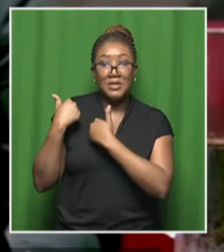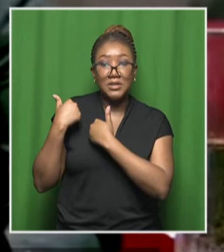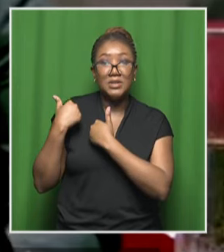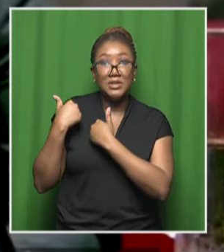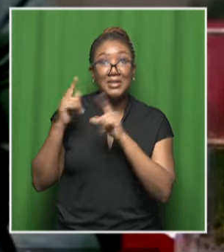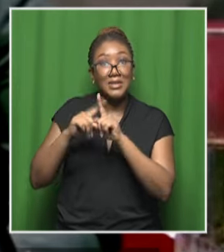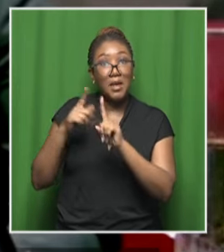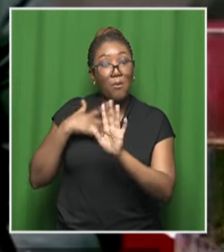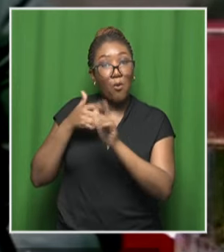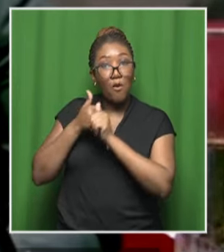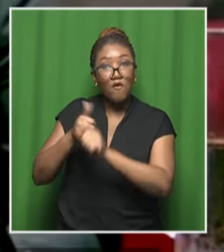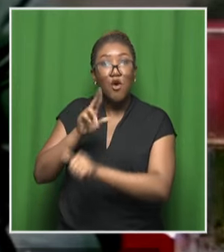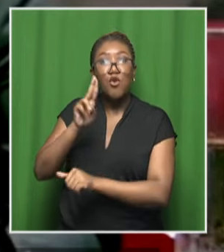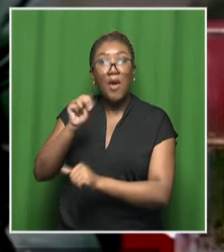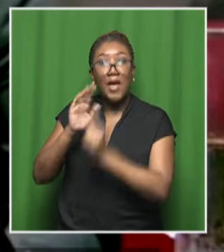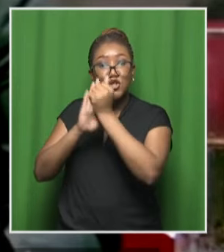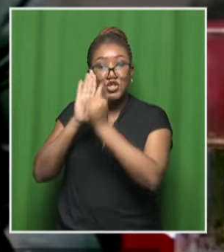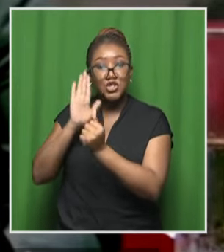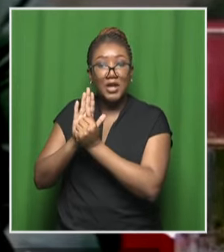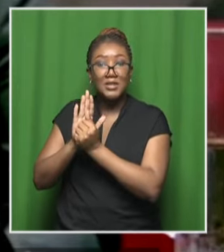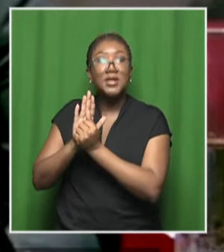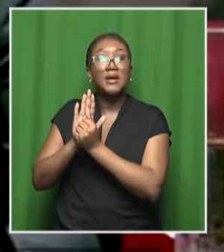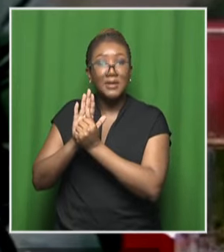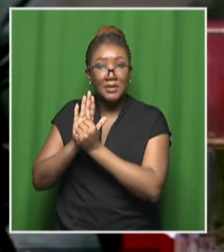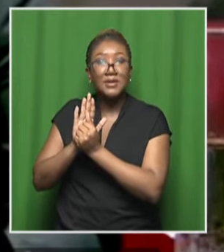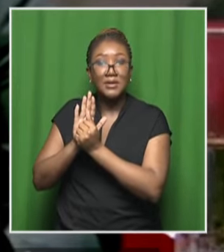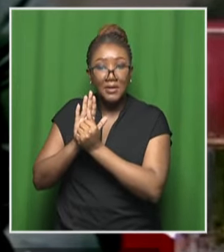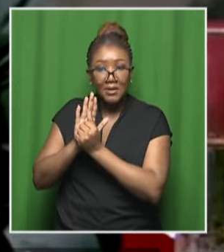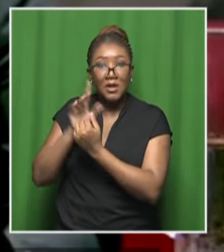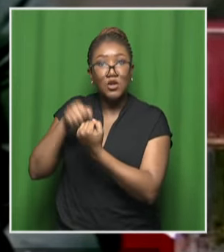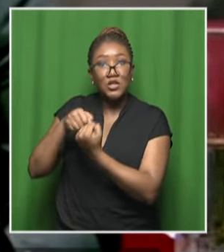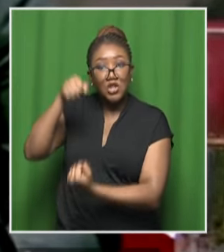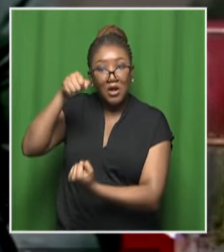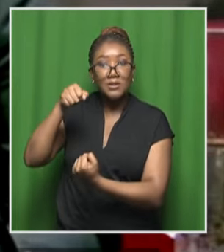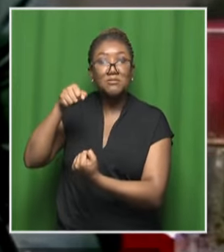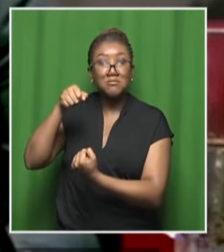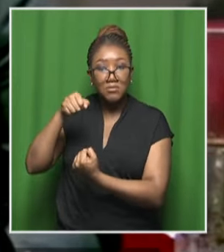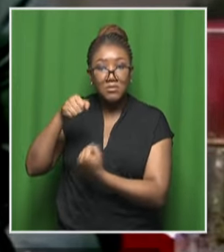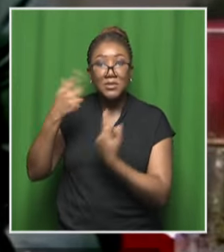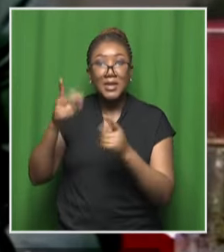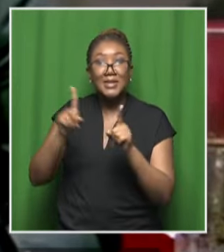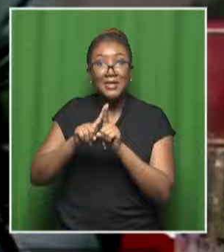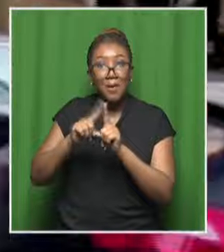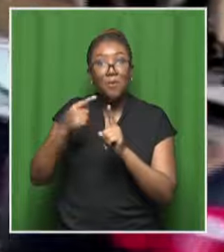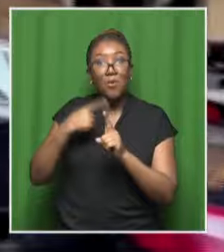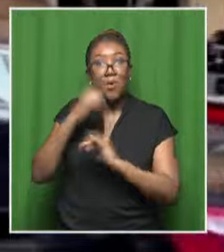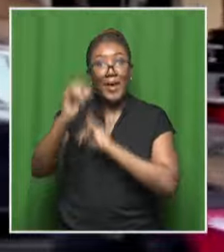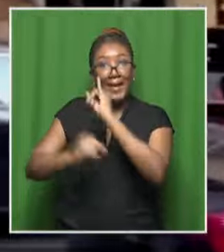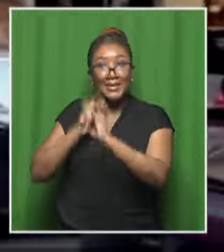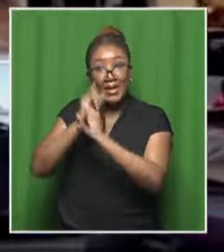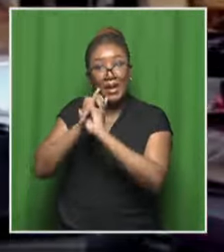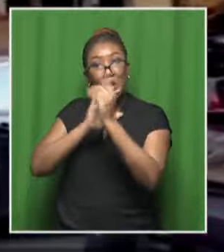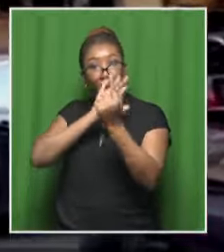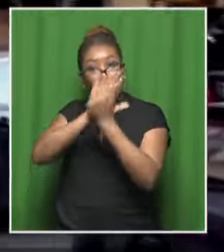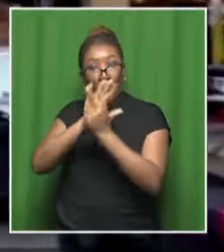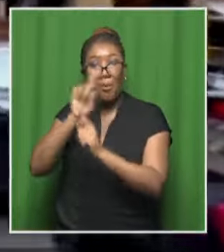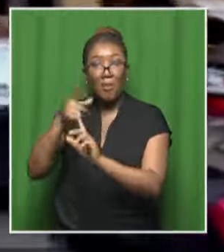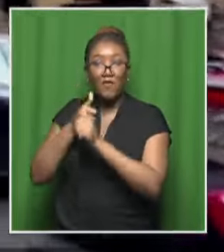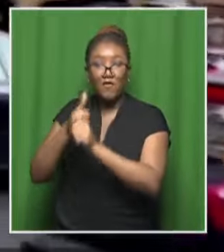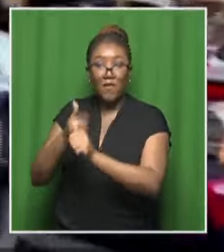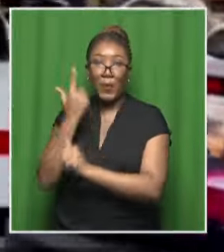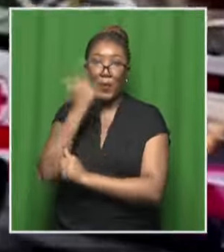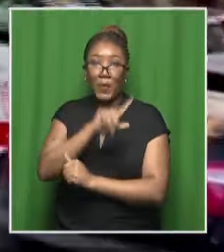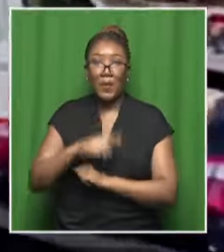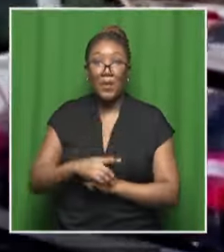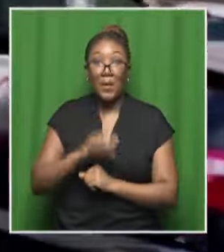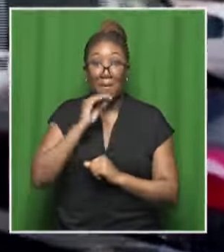Charter, of the international law and of a resolution. These acts